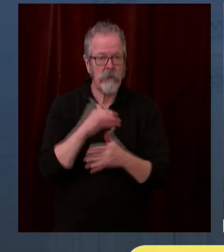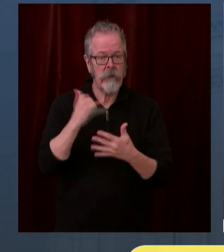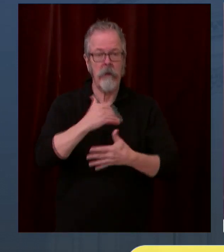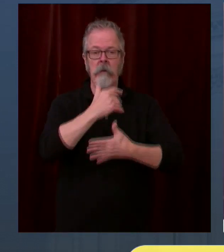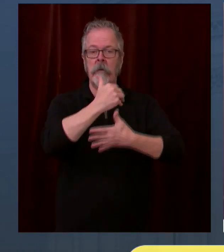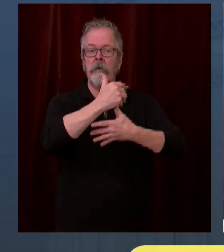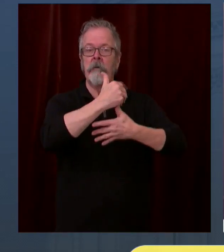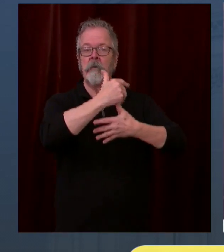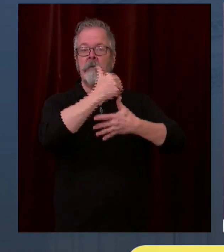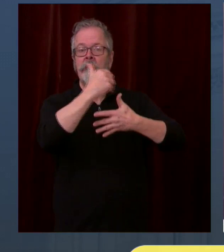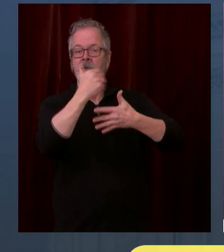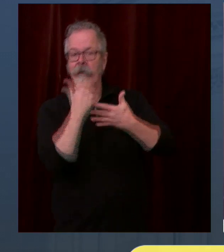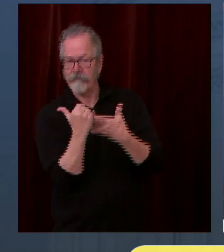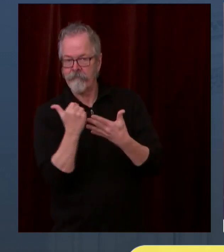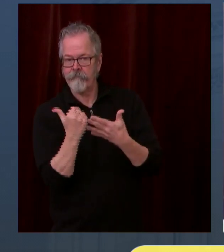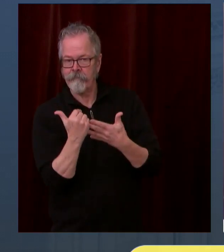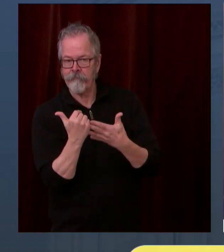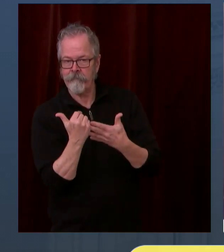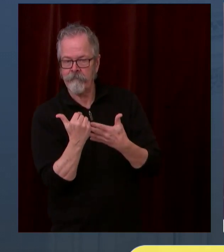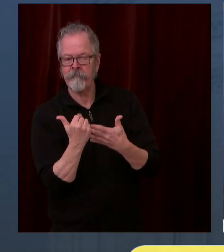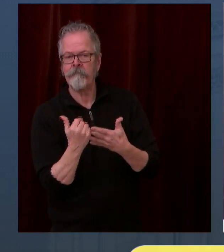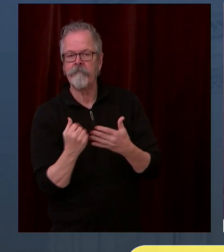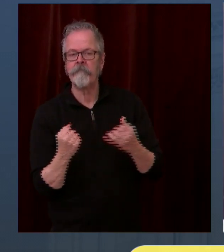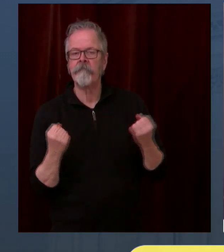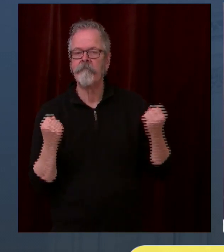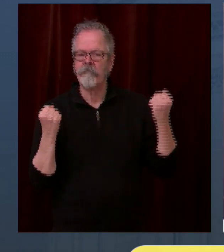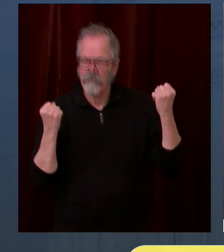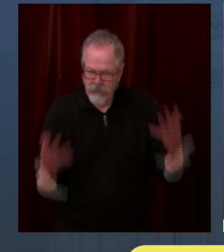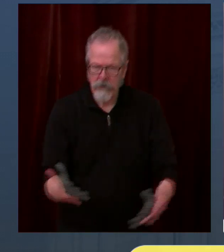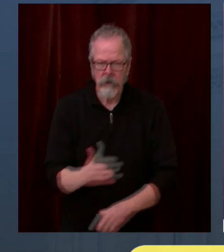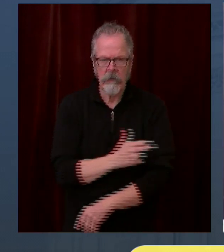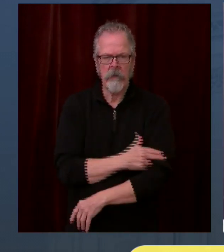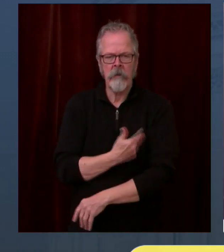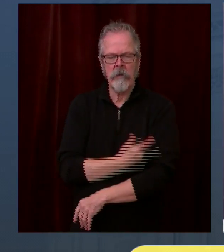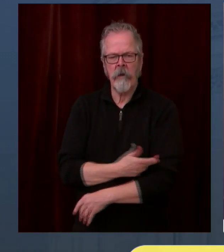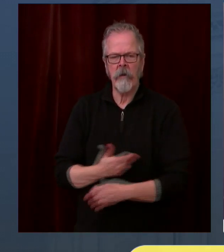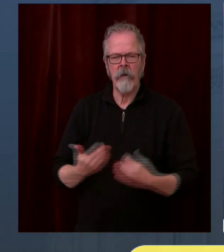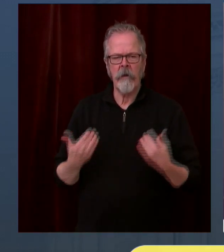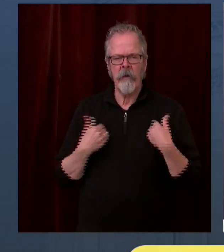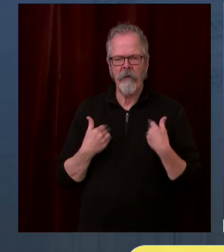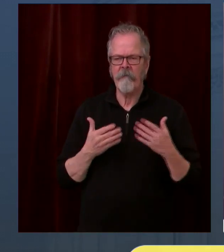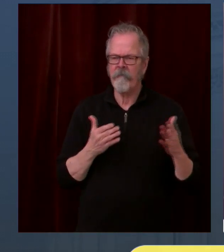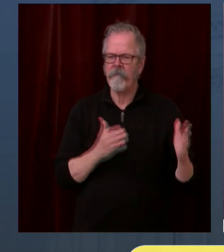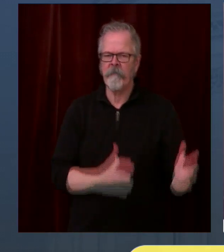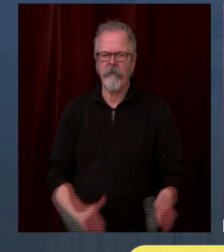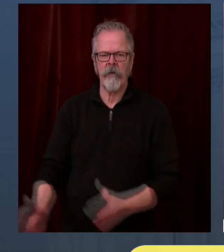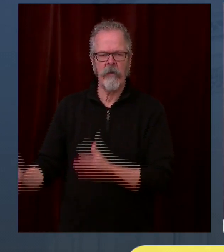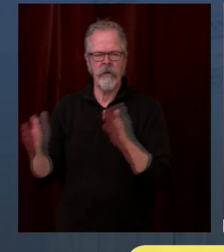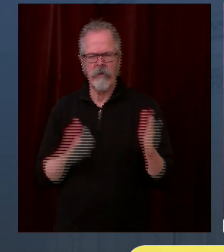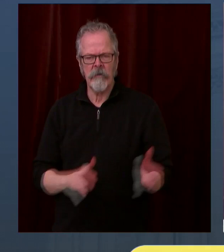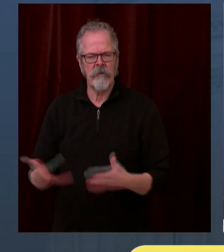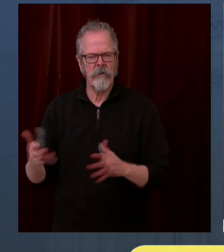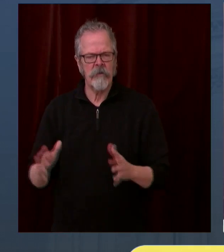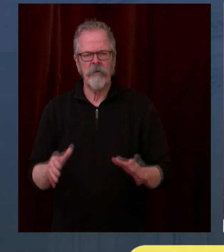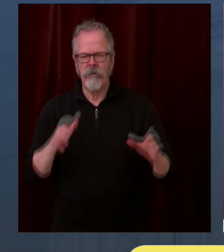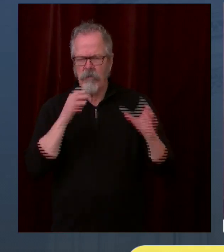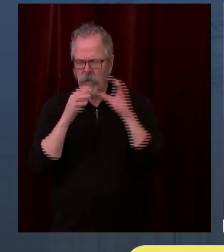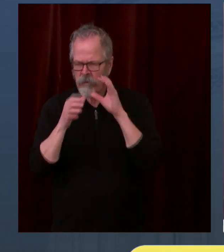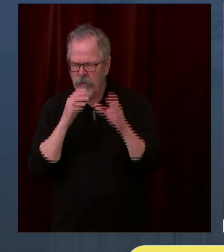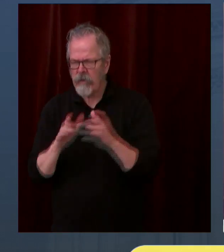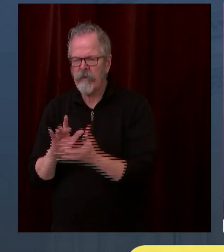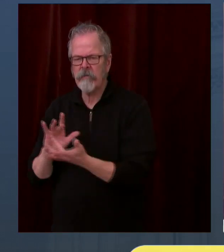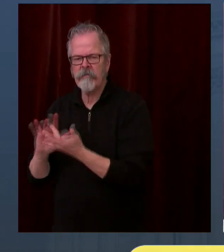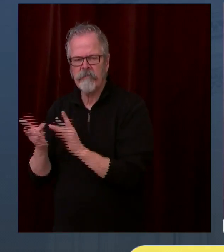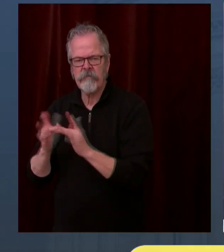has patients or a clinic has patients, they're already planning on going ahead and making contact with those individuals